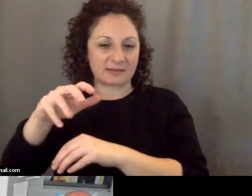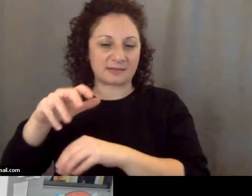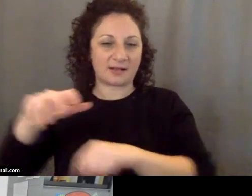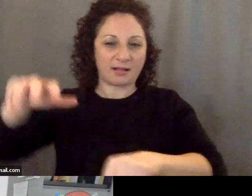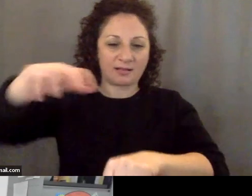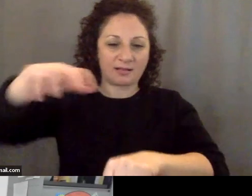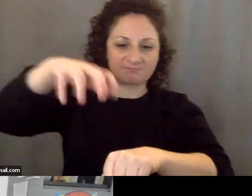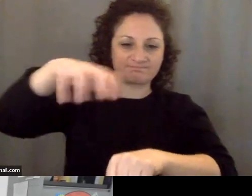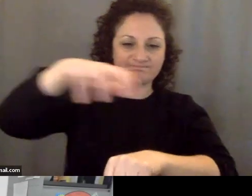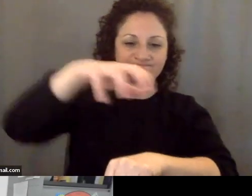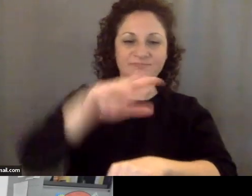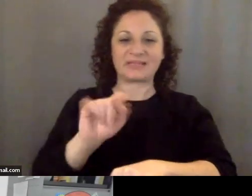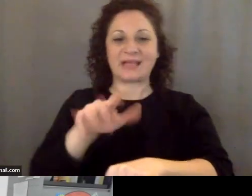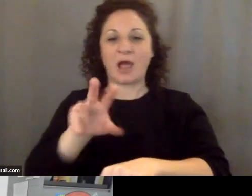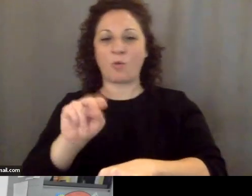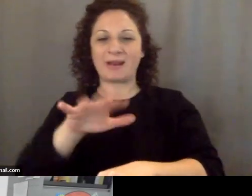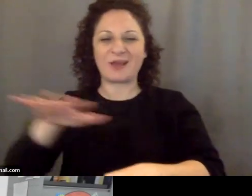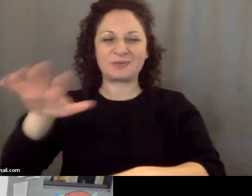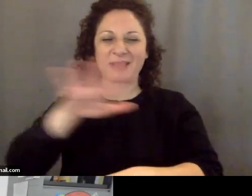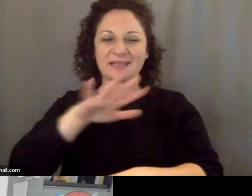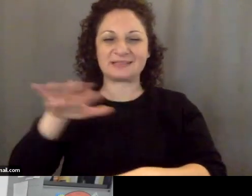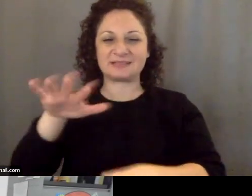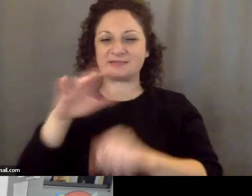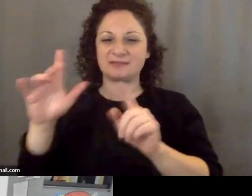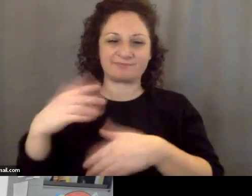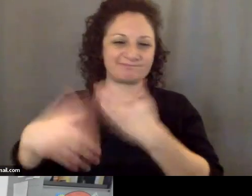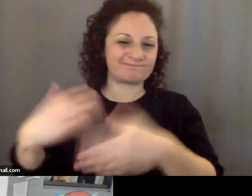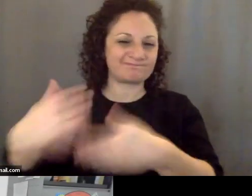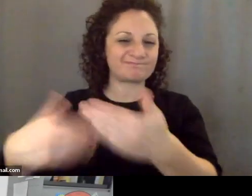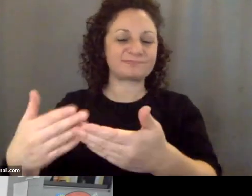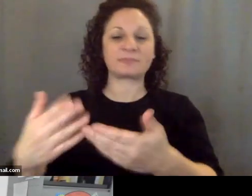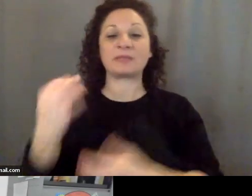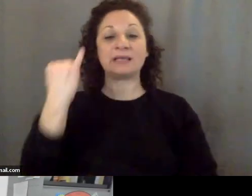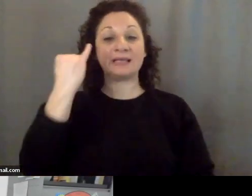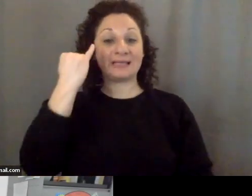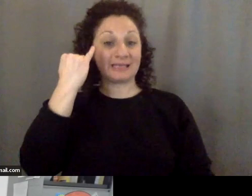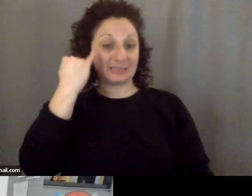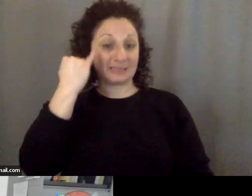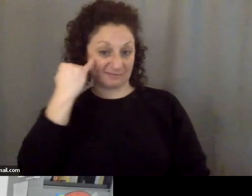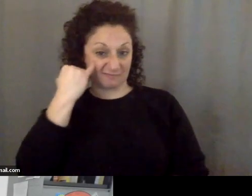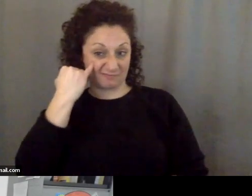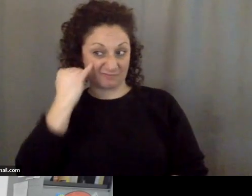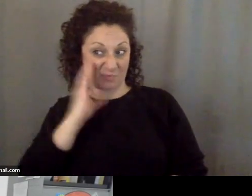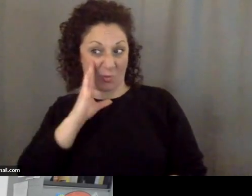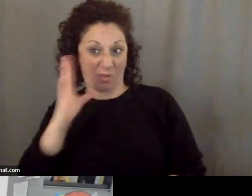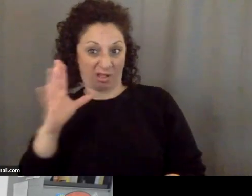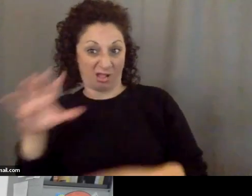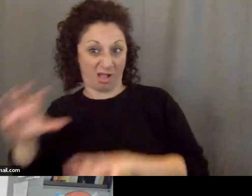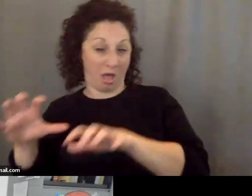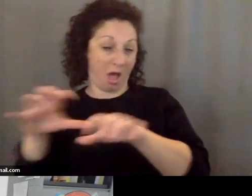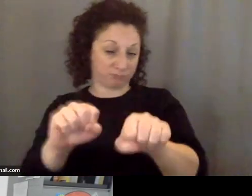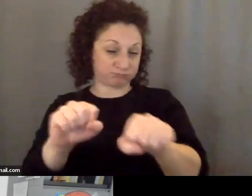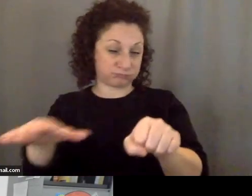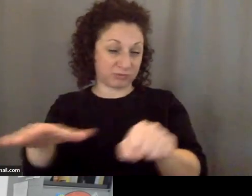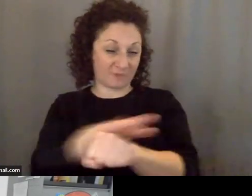airspace and so on so forth is there going to be an invasion and we don't know